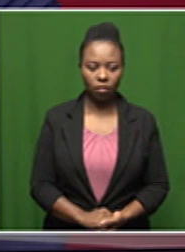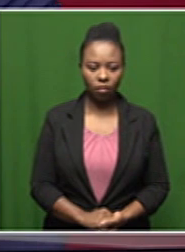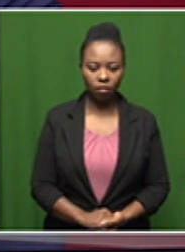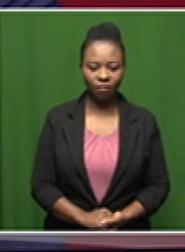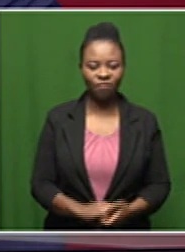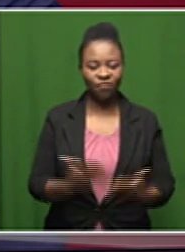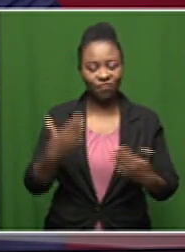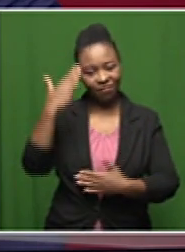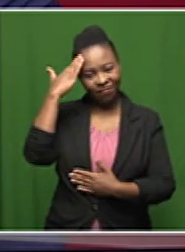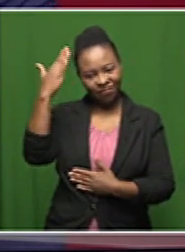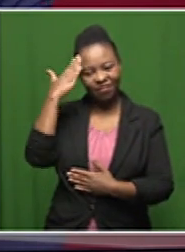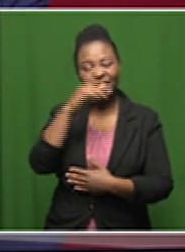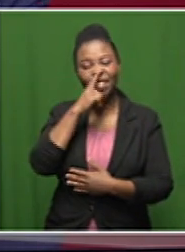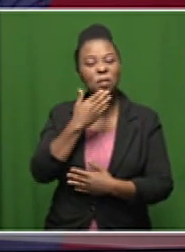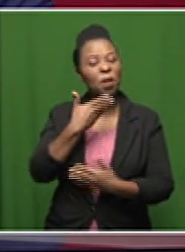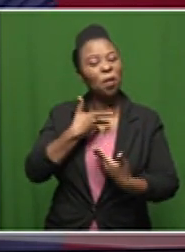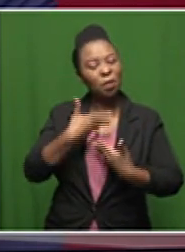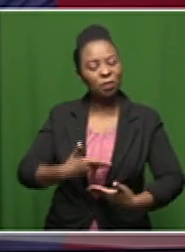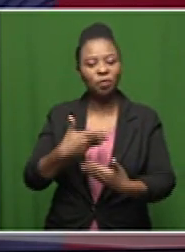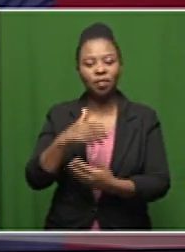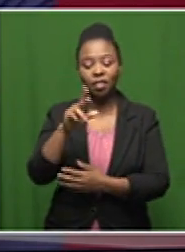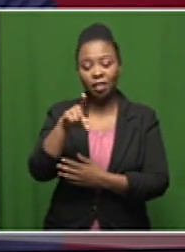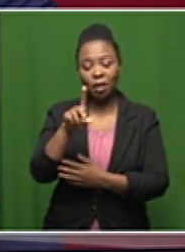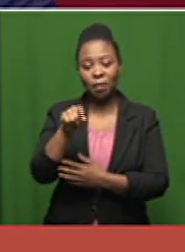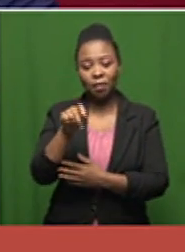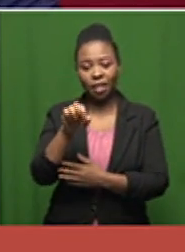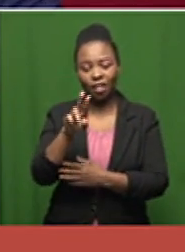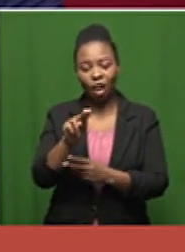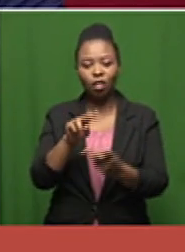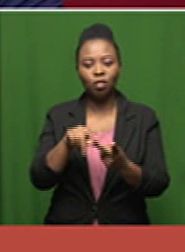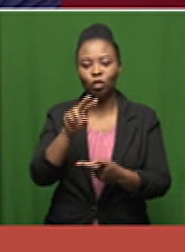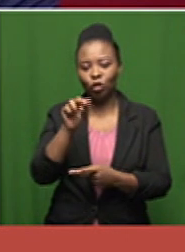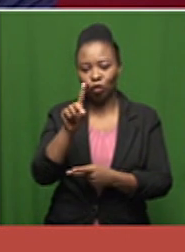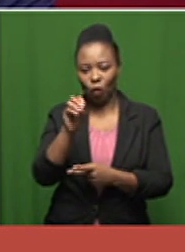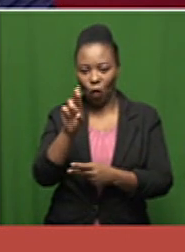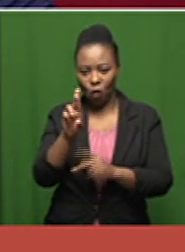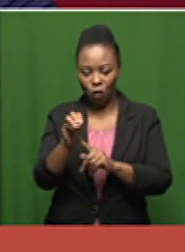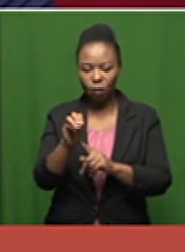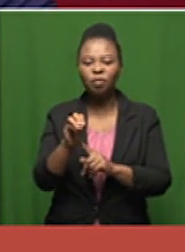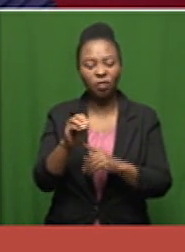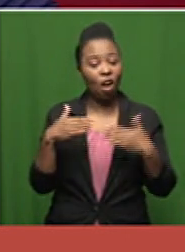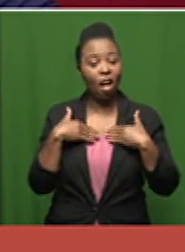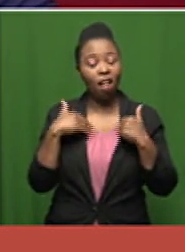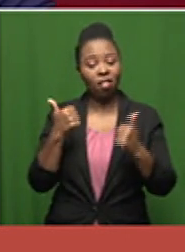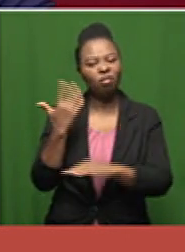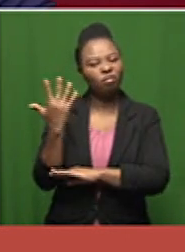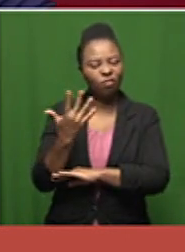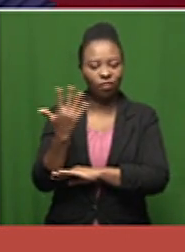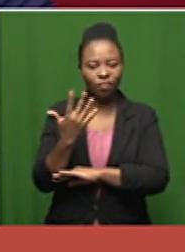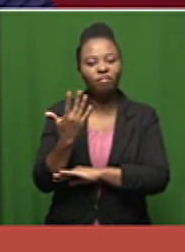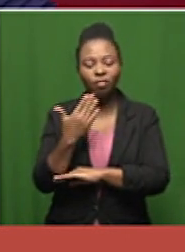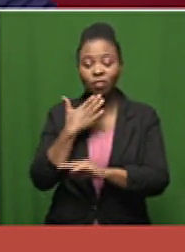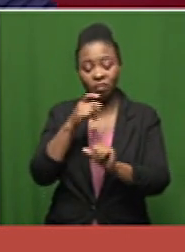hello i'm peter and dora welcome to this week's edition of health talk now coming up on the program producer one dilemma for king